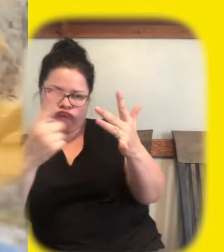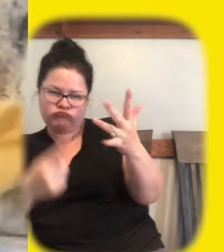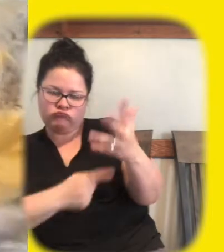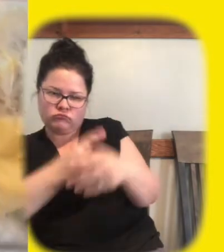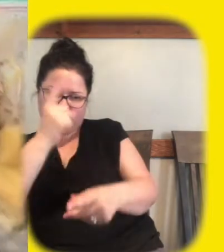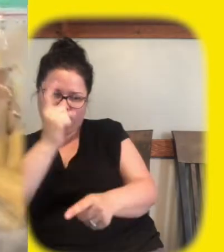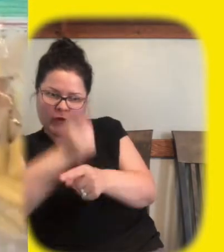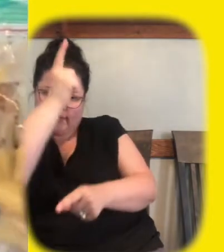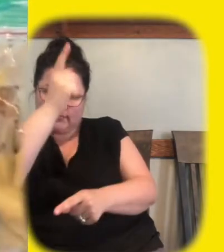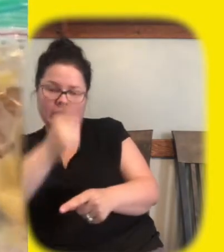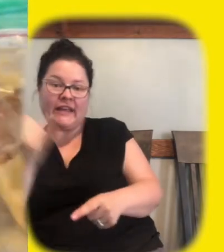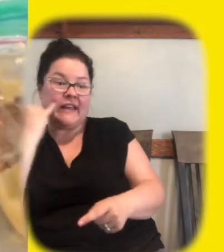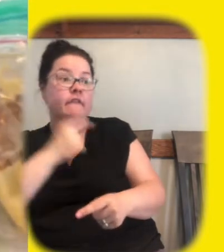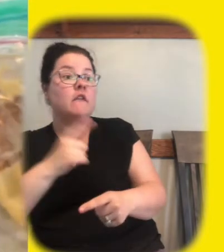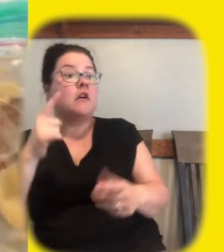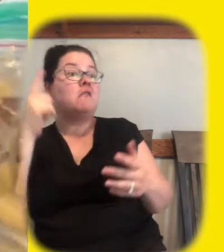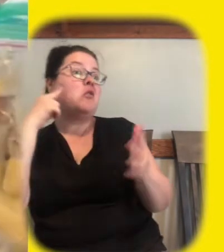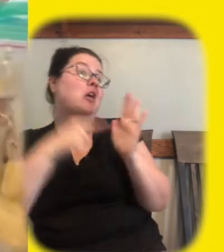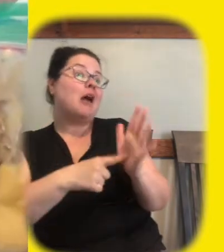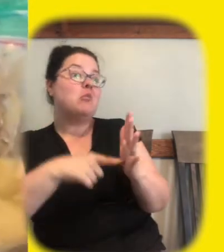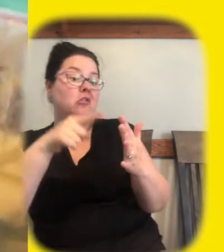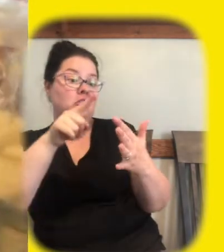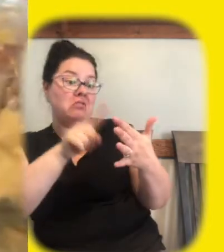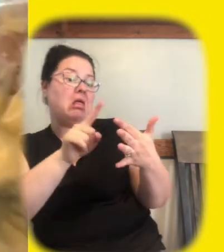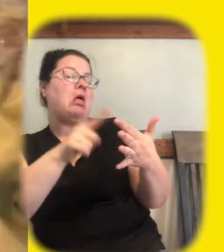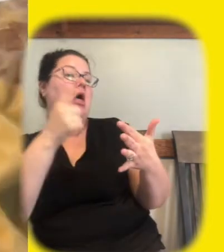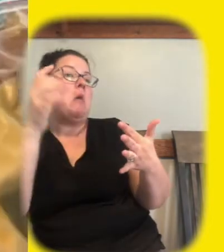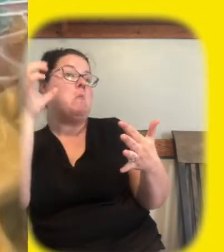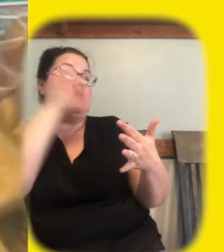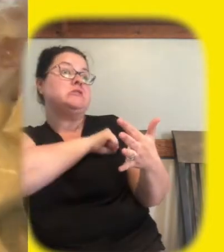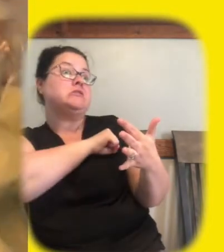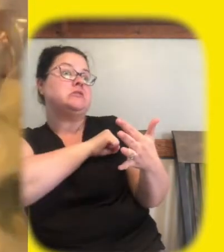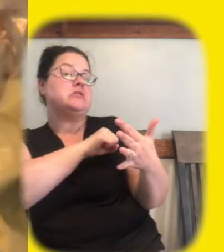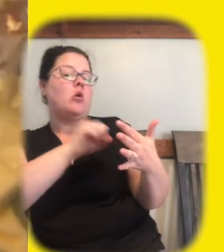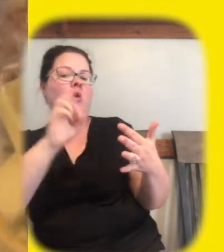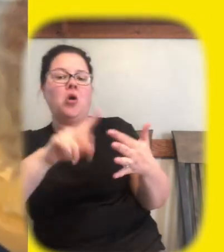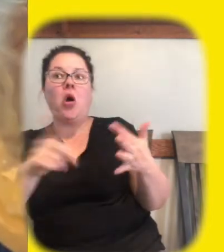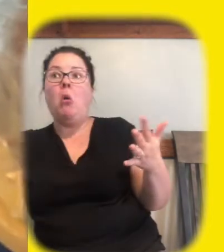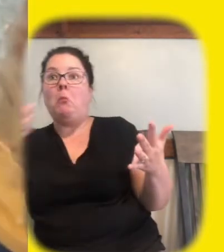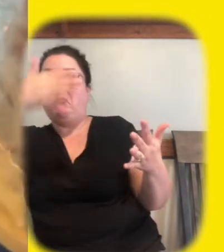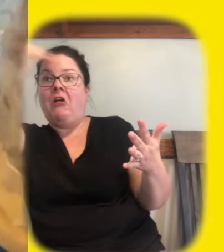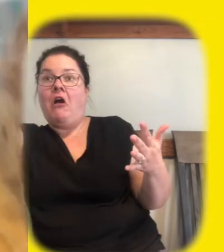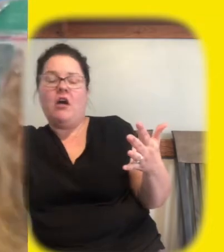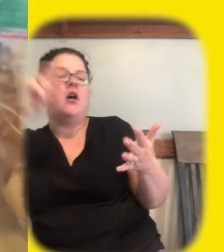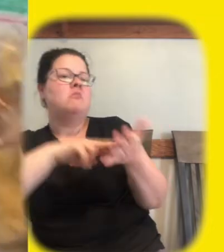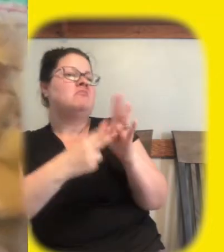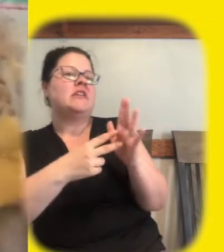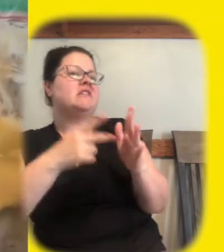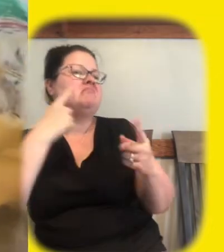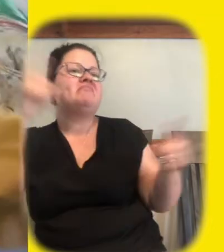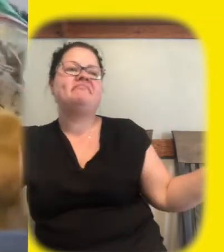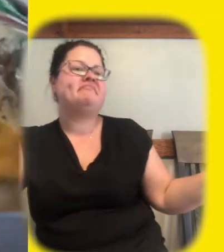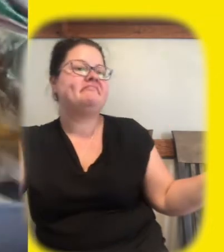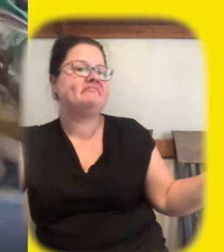he'll feel cold faster okay okay try to get comfortable